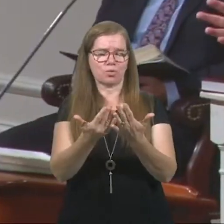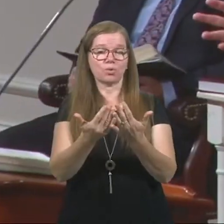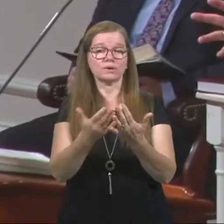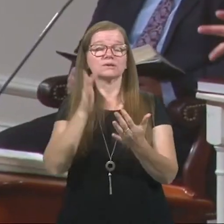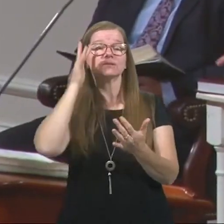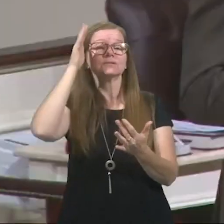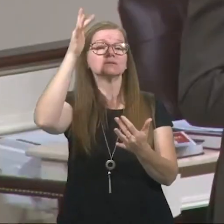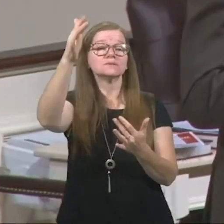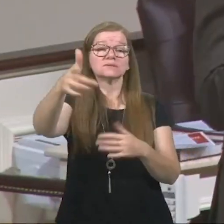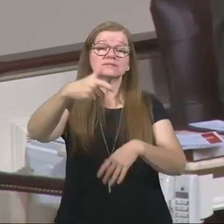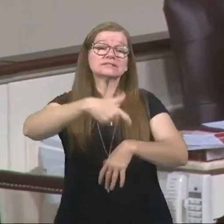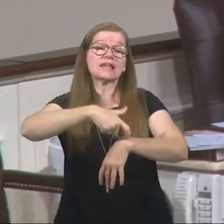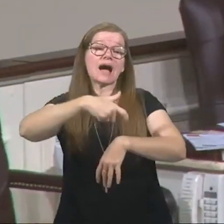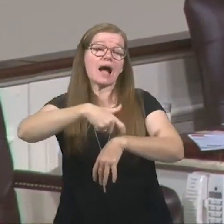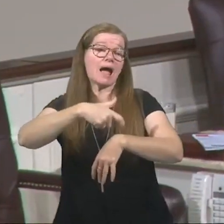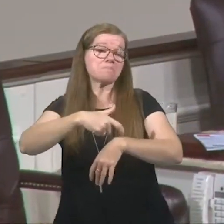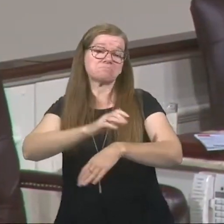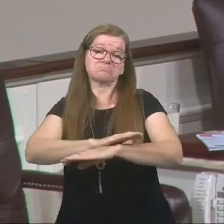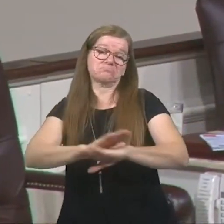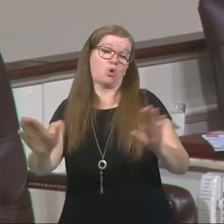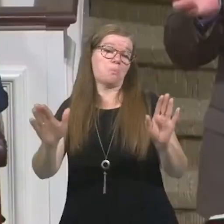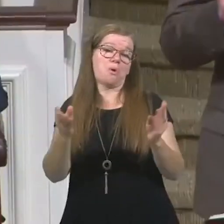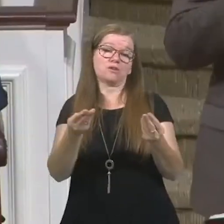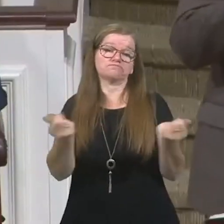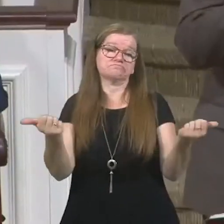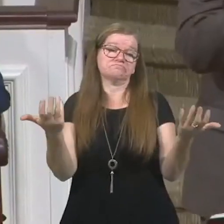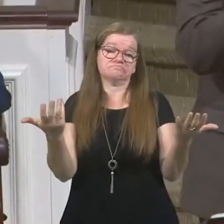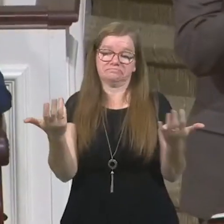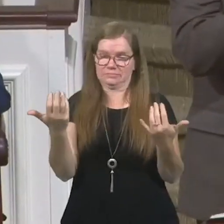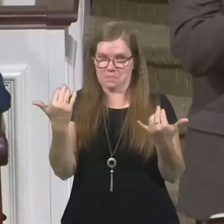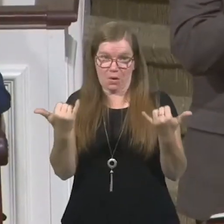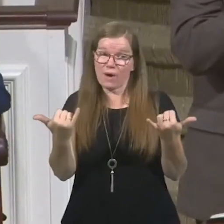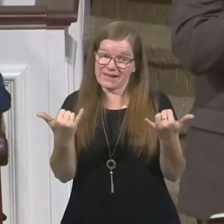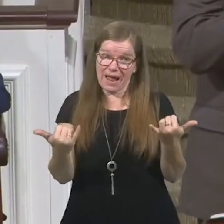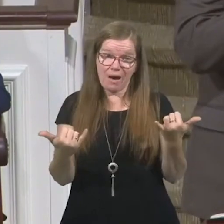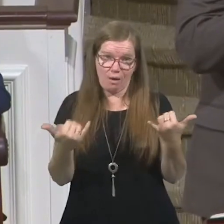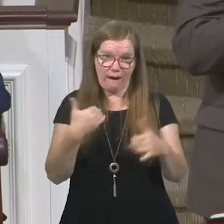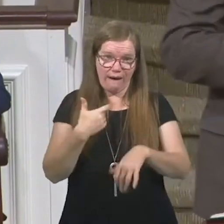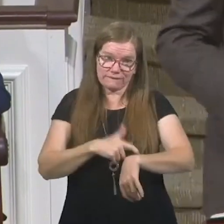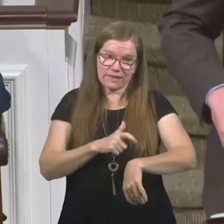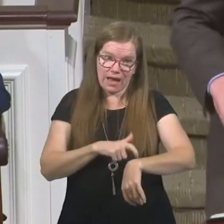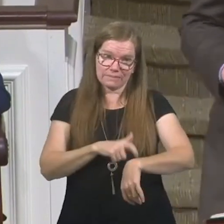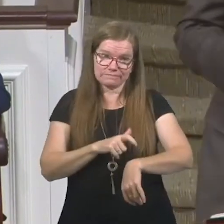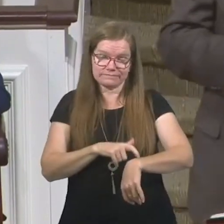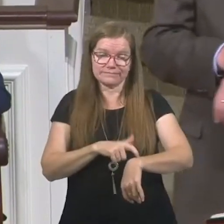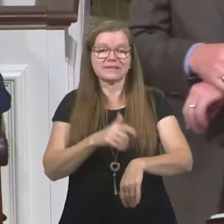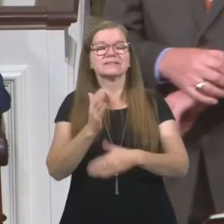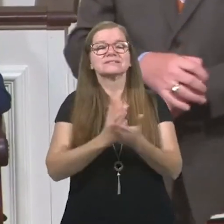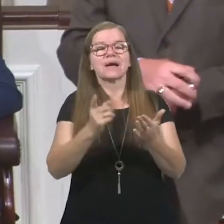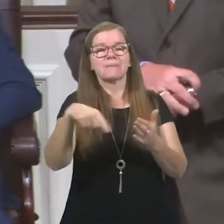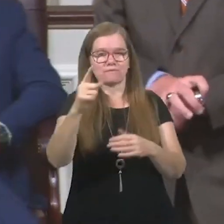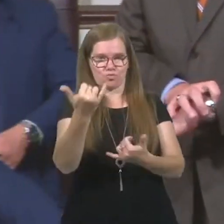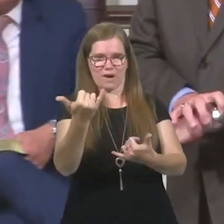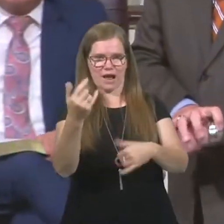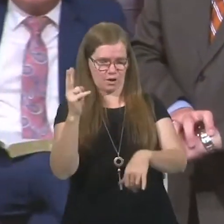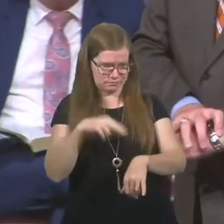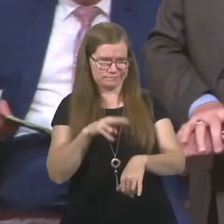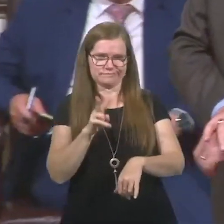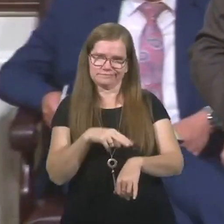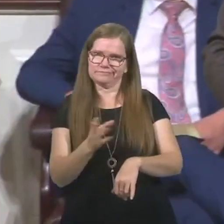the future of time when time is no more. When it's not time. We live everything with the clock. Some of you are watching the clock right now.